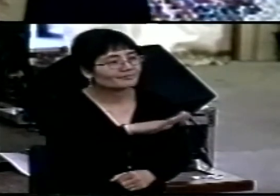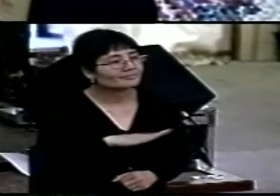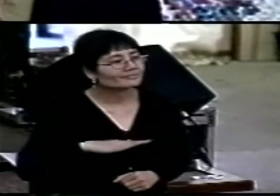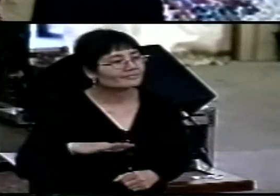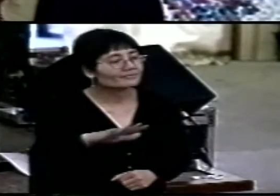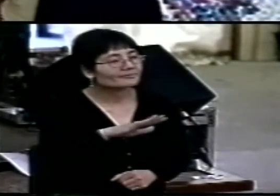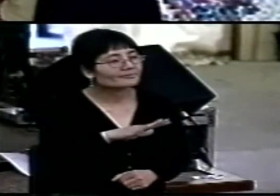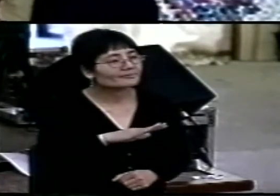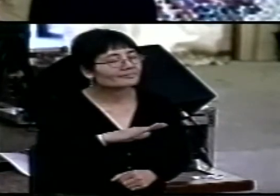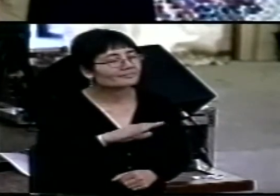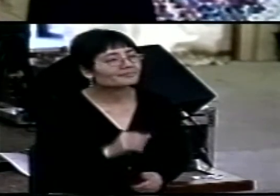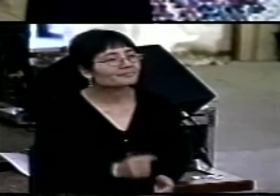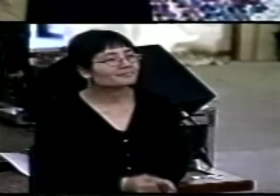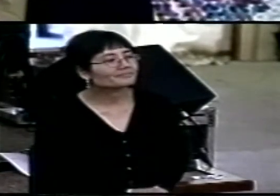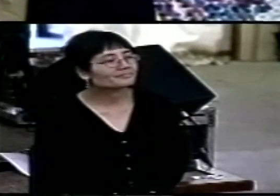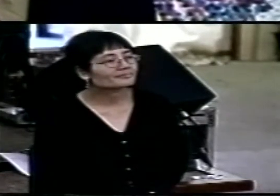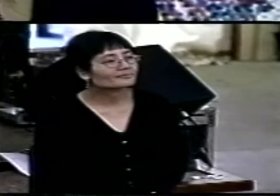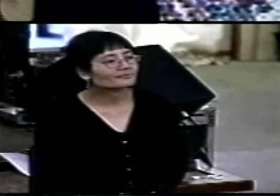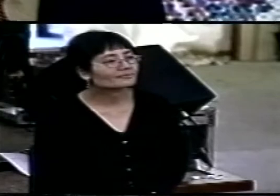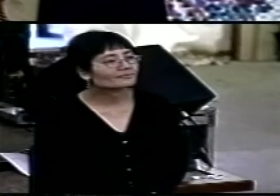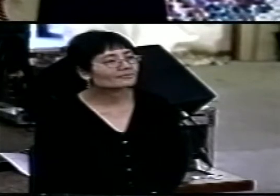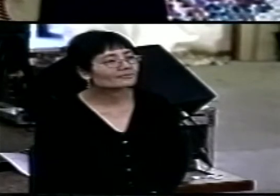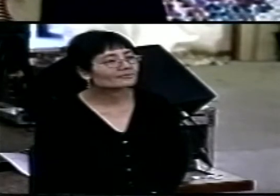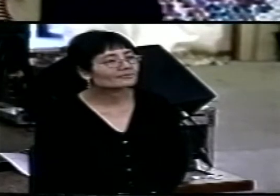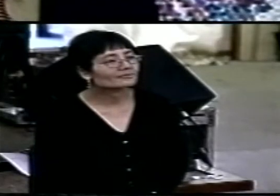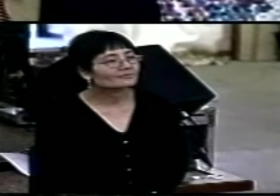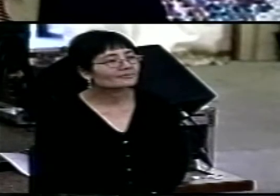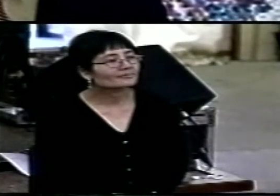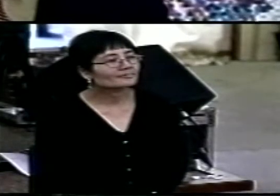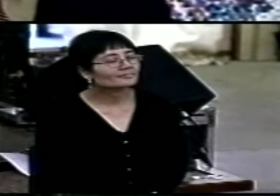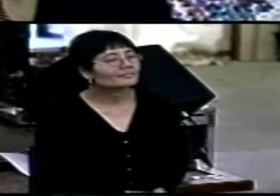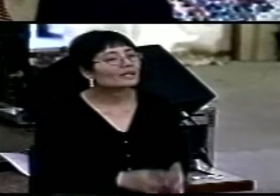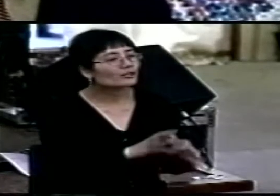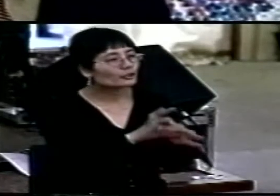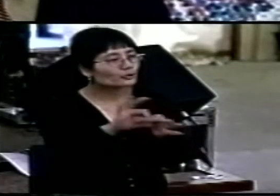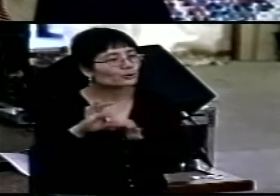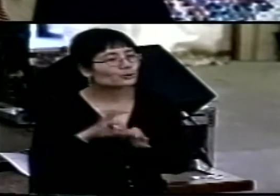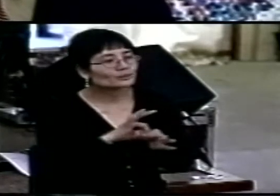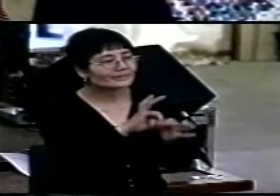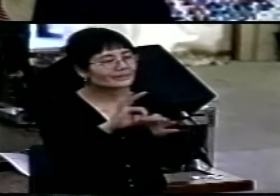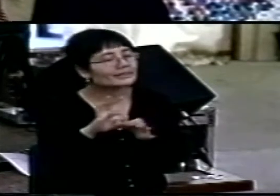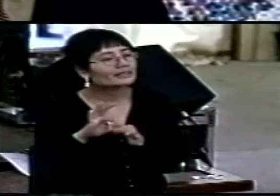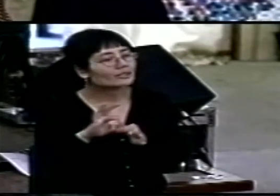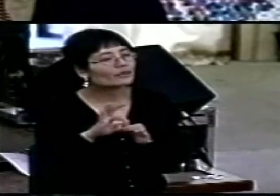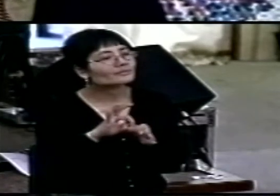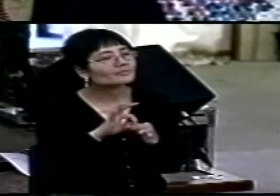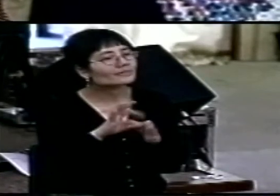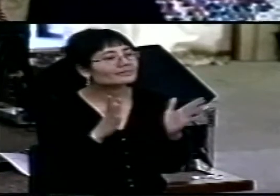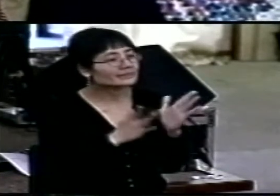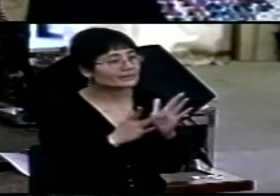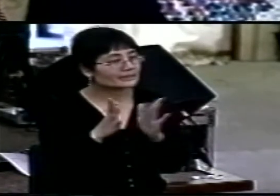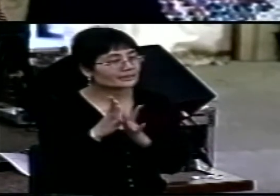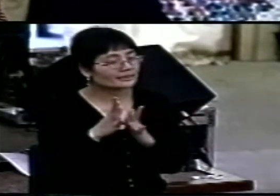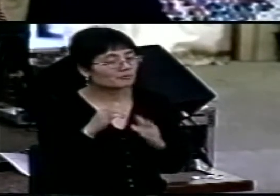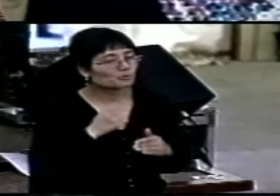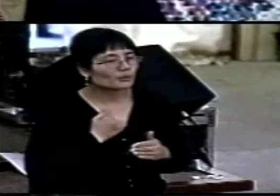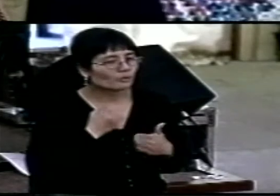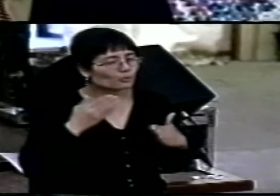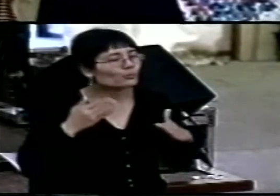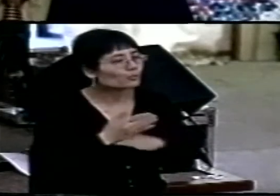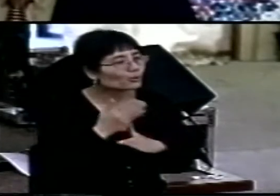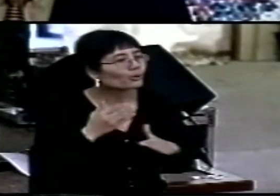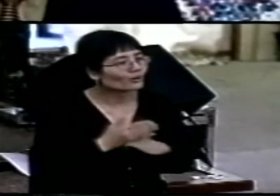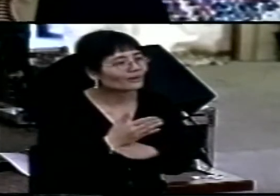obviously a theme which goes very deep in my own heart, my life, and for these